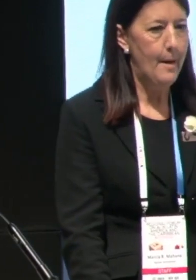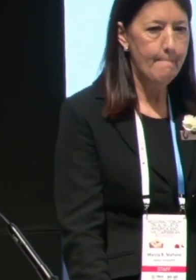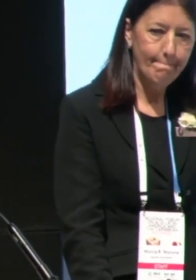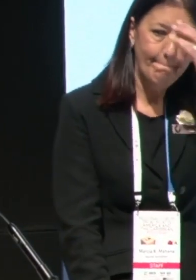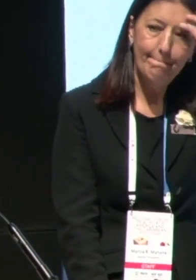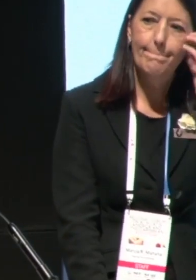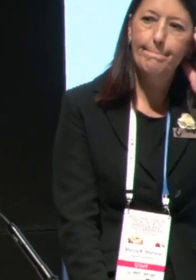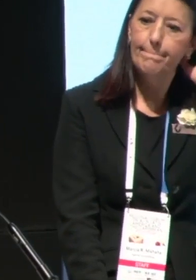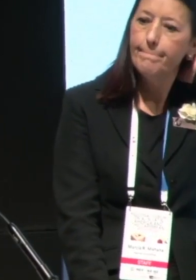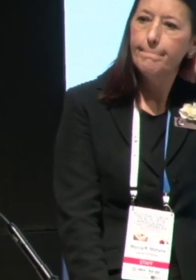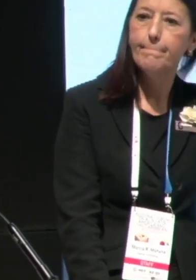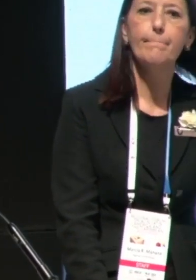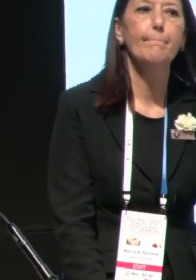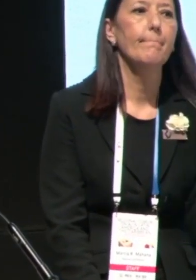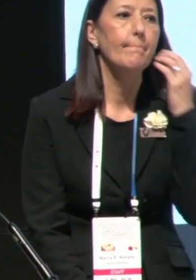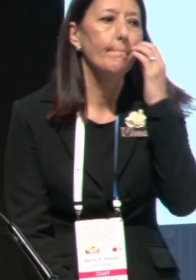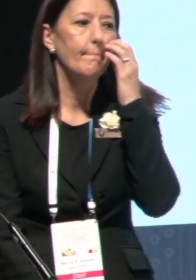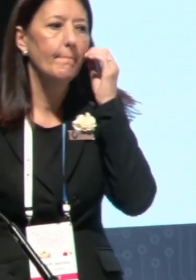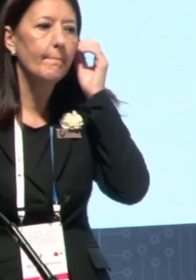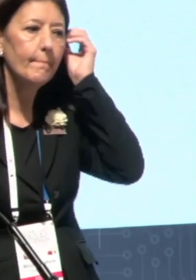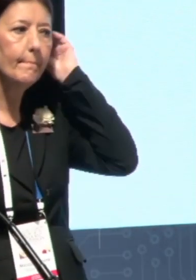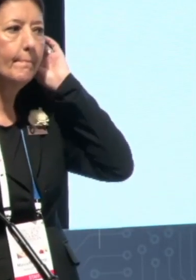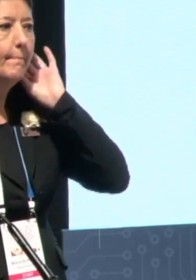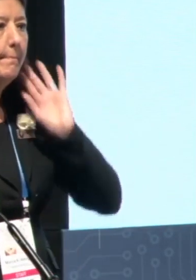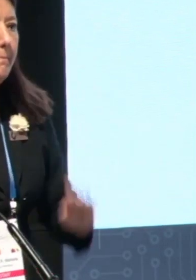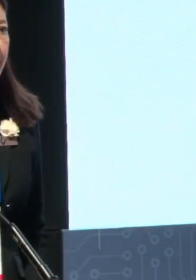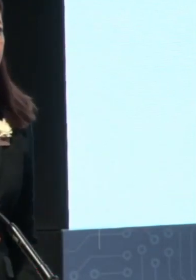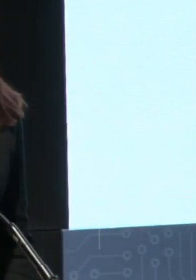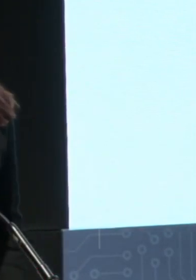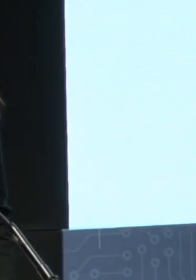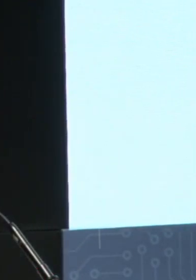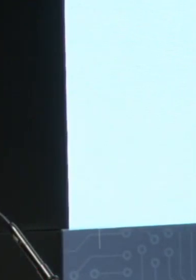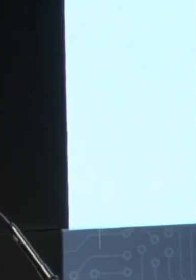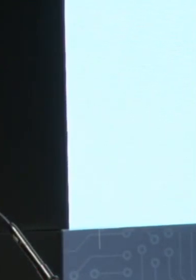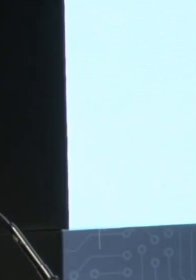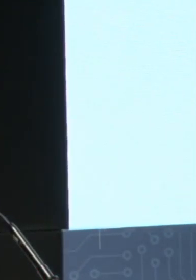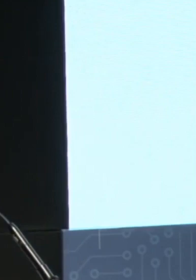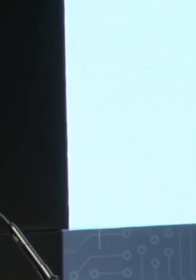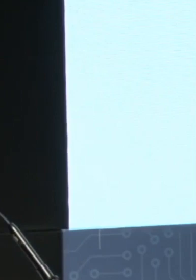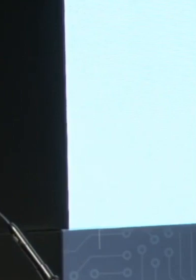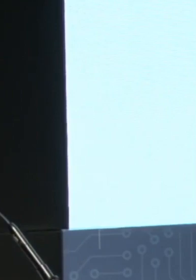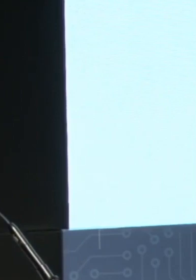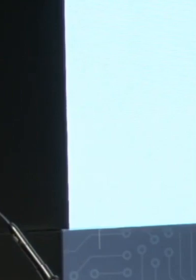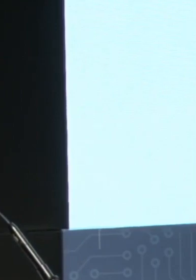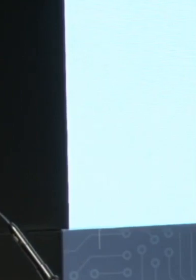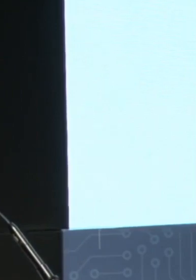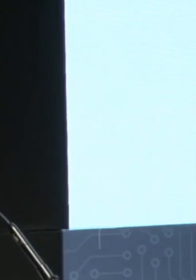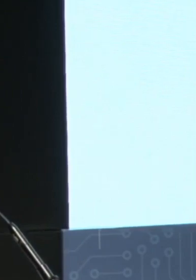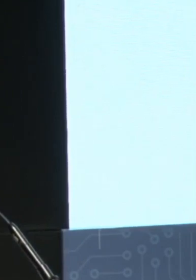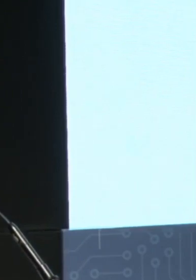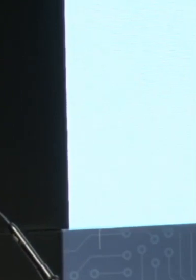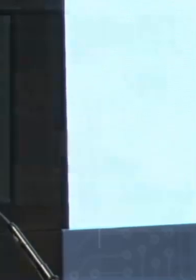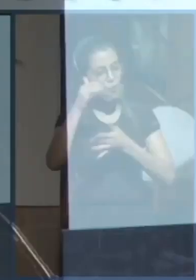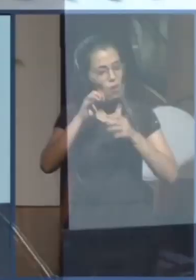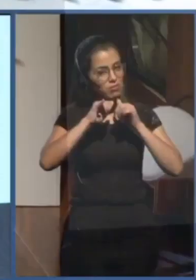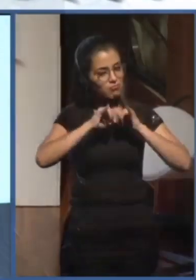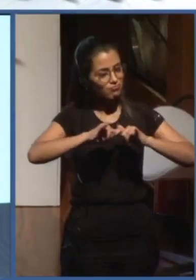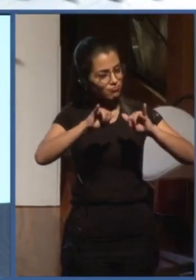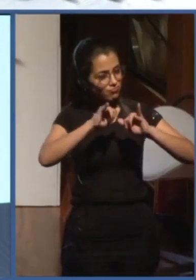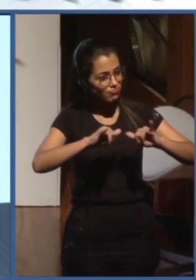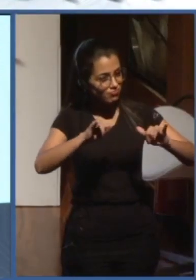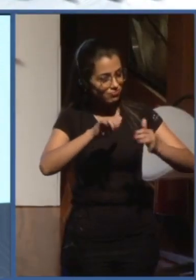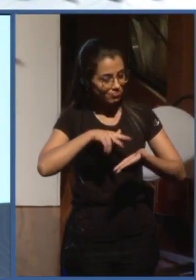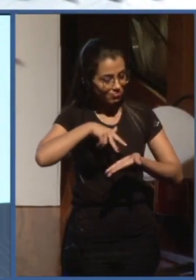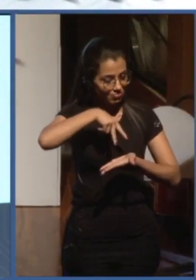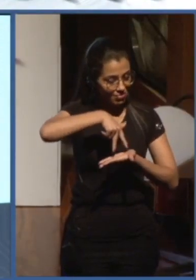committed to making sure that different voices from around the world are heard in the framework of the regional forums that we undertake, and I would like very